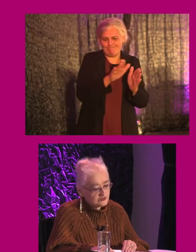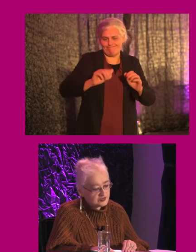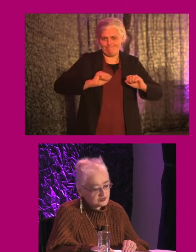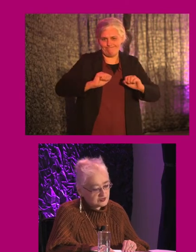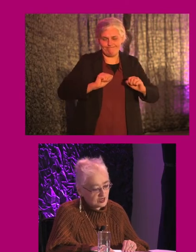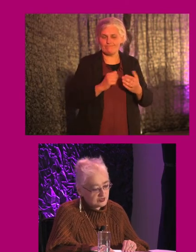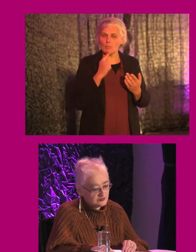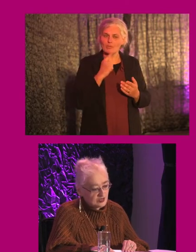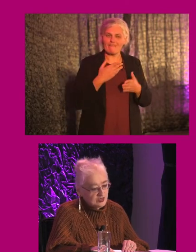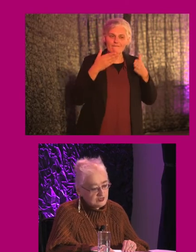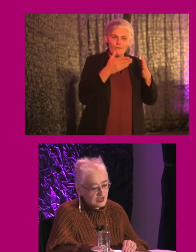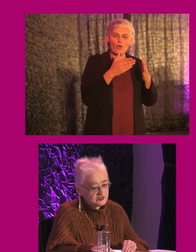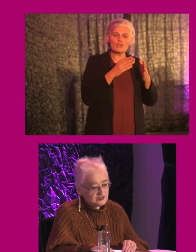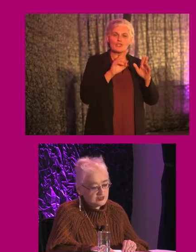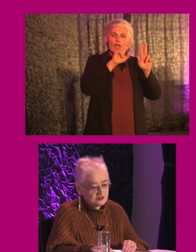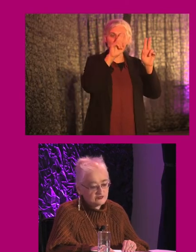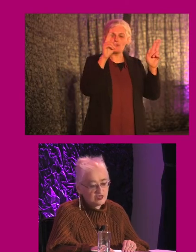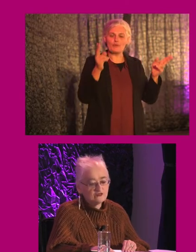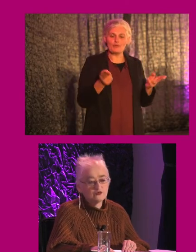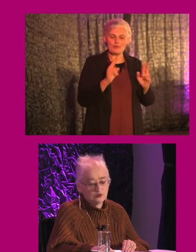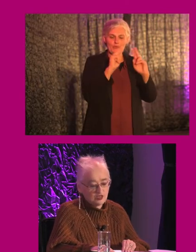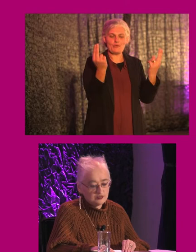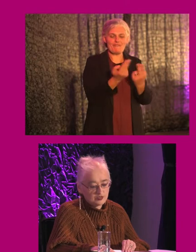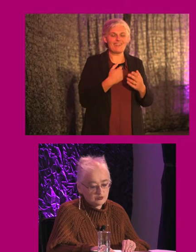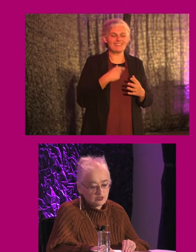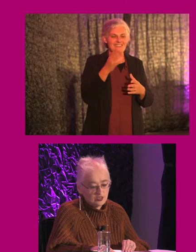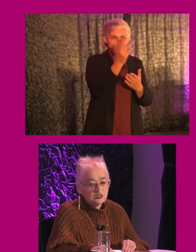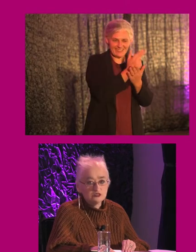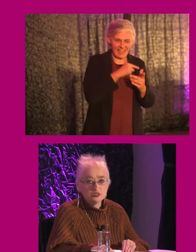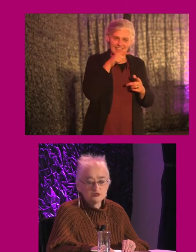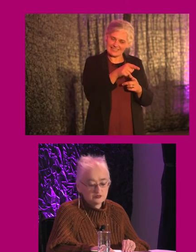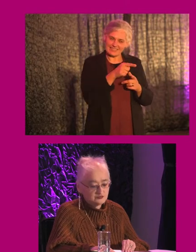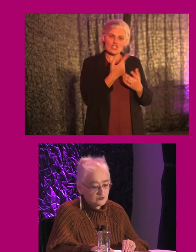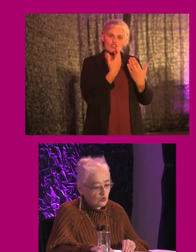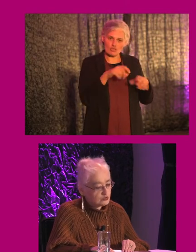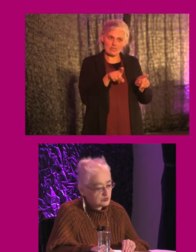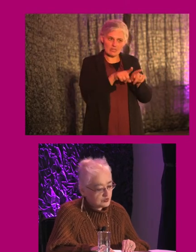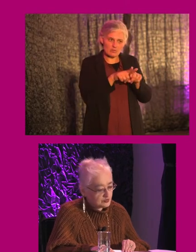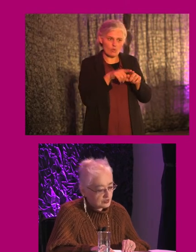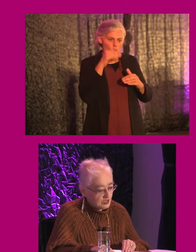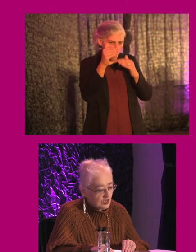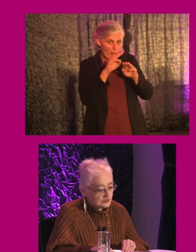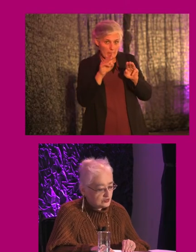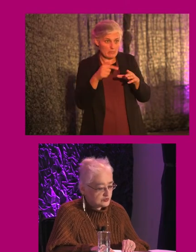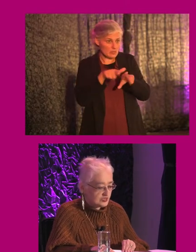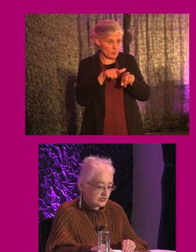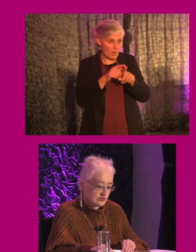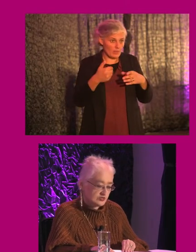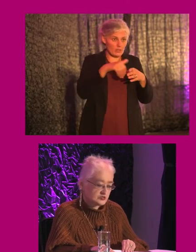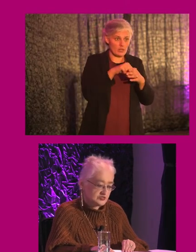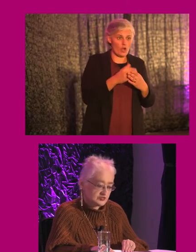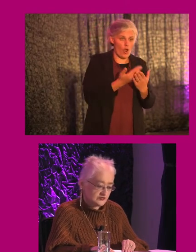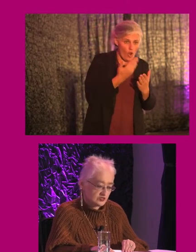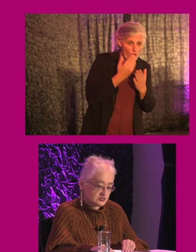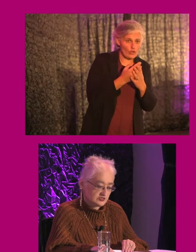on universal design, the access needs of deaf or blind people, children, older people, and those with learning or